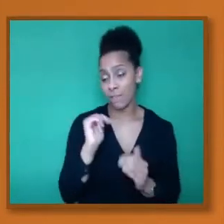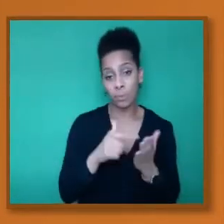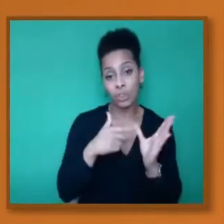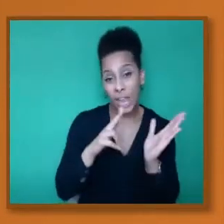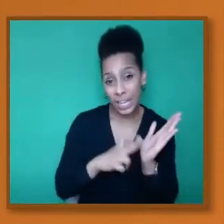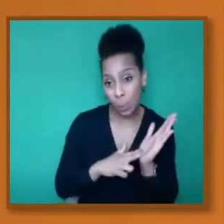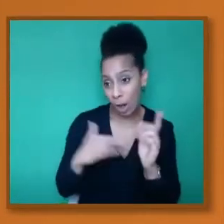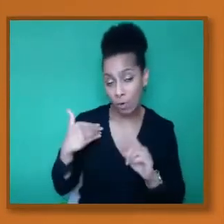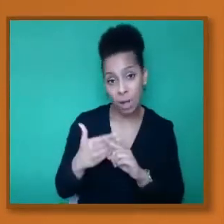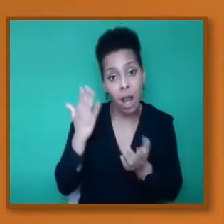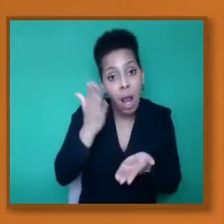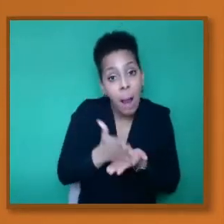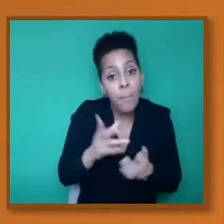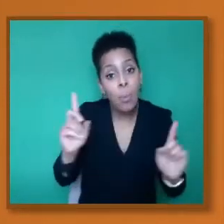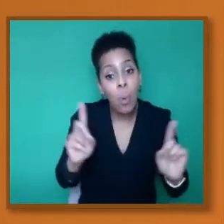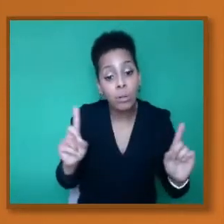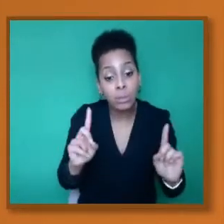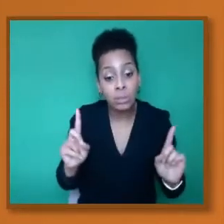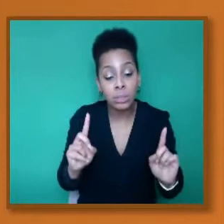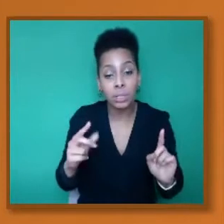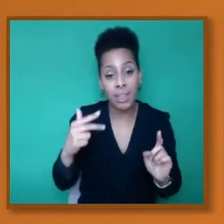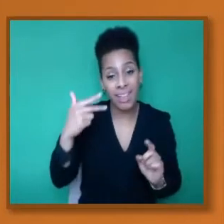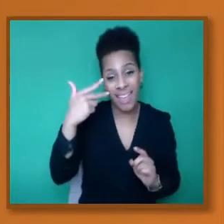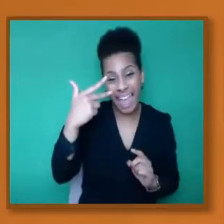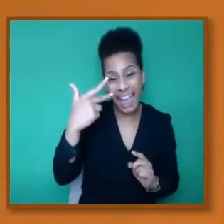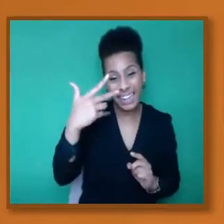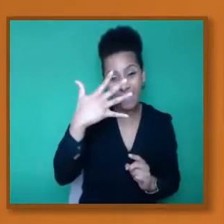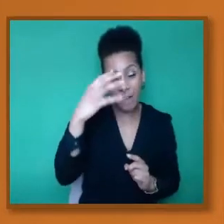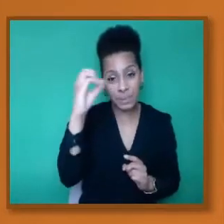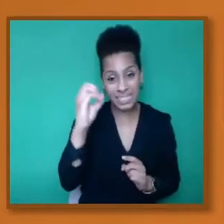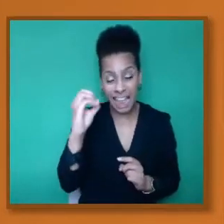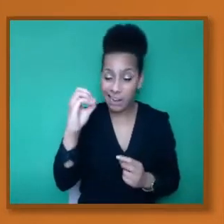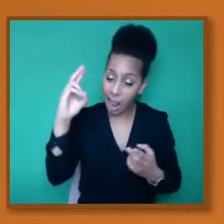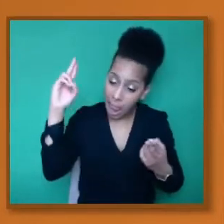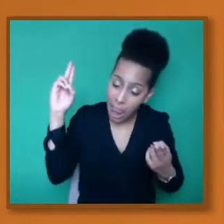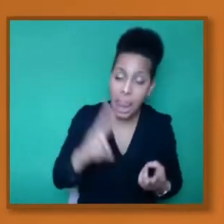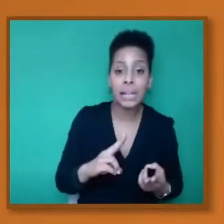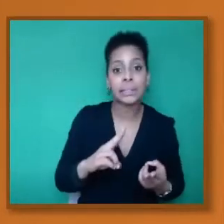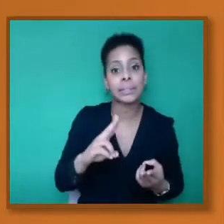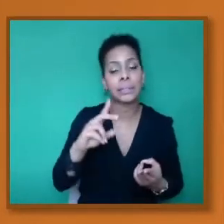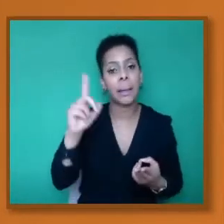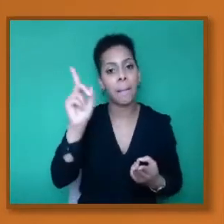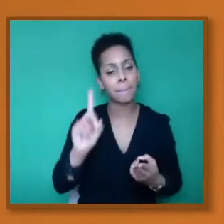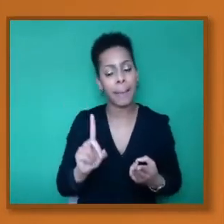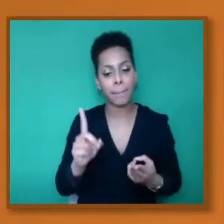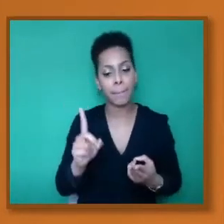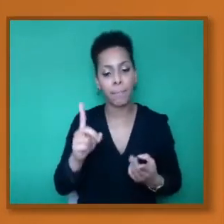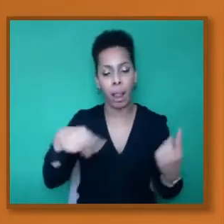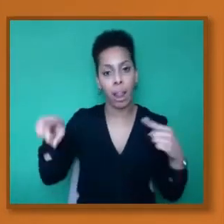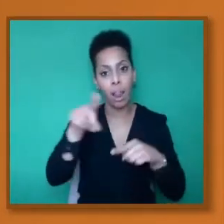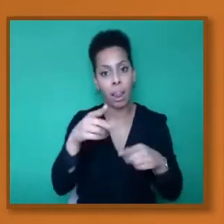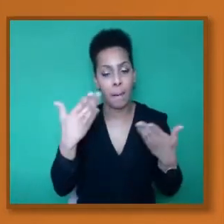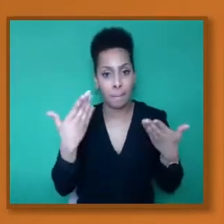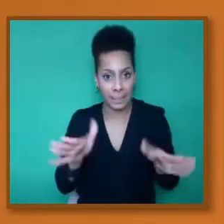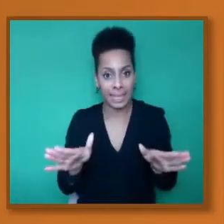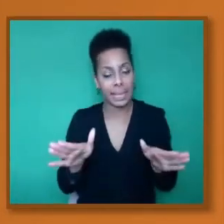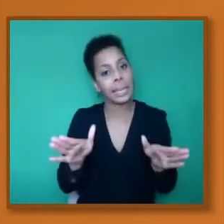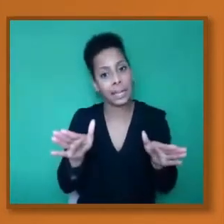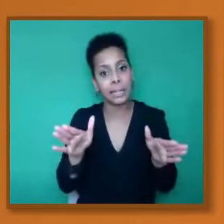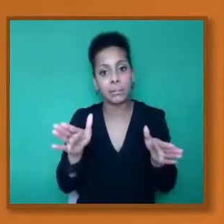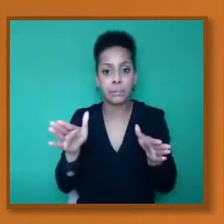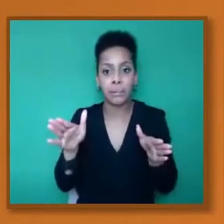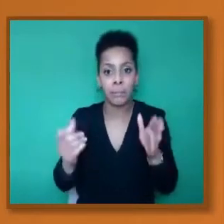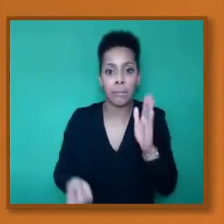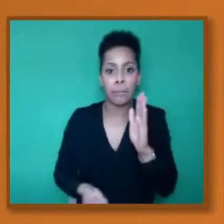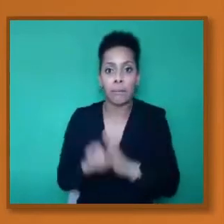in the number of cases within those age ranges which are having to go into hospital